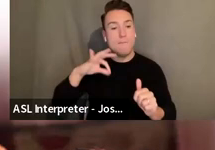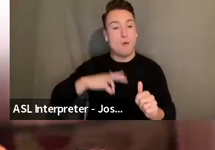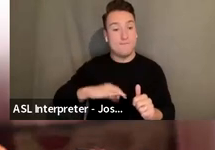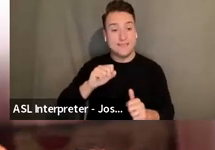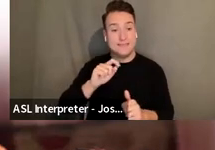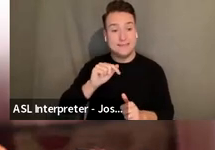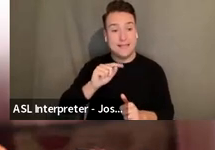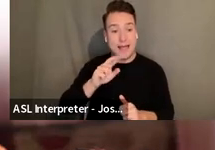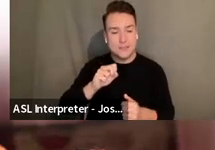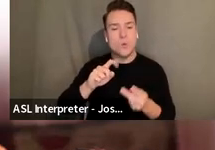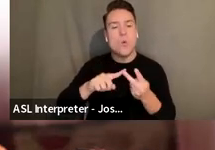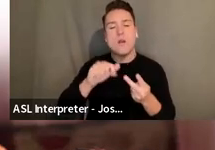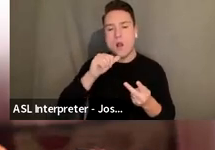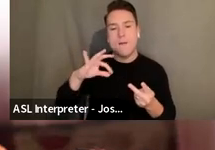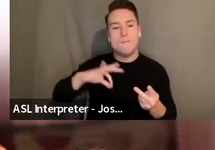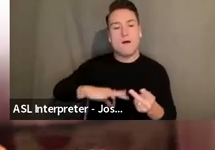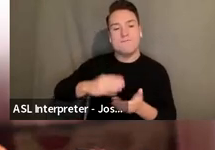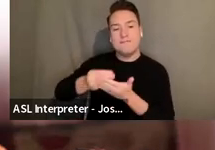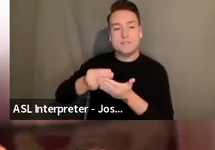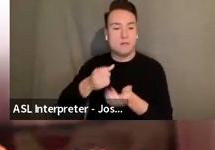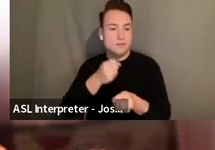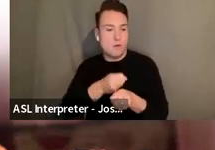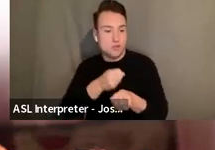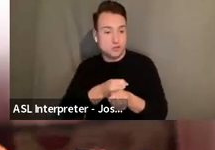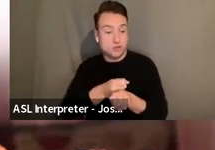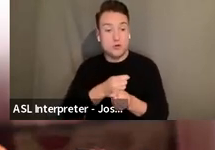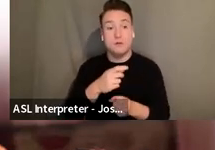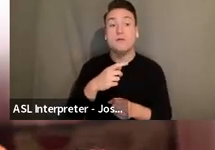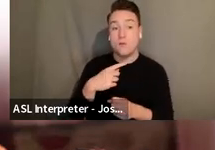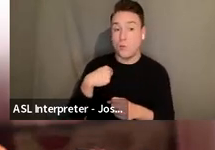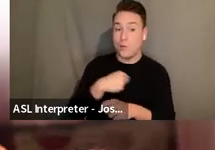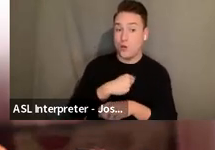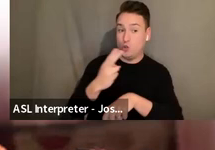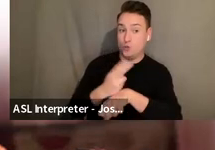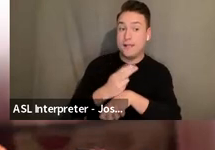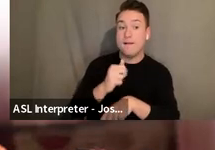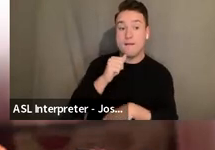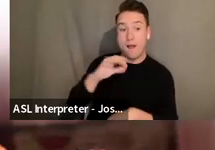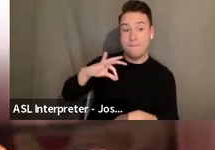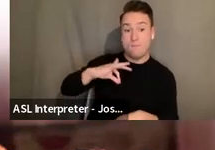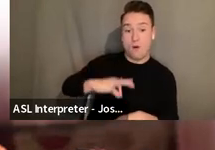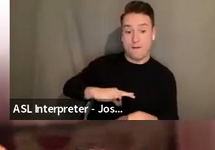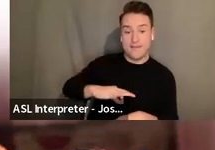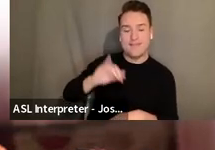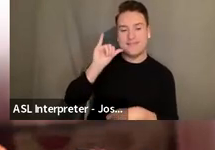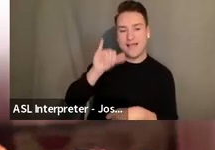-profit fiscal sponsor. For the purposes of this grant, we are using the definition of non-profit. That is a